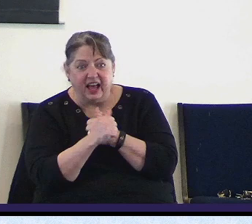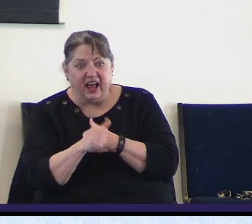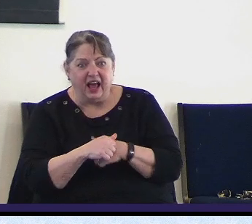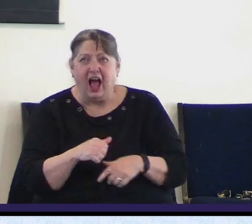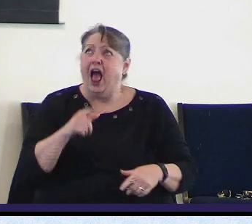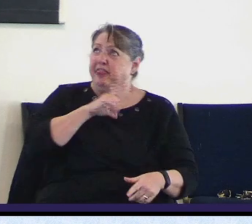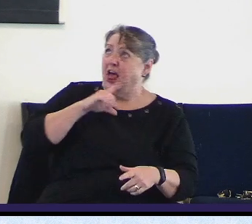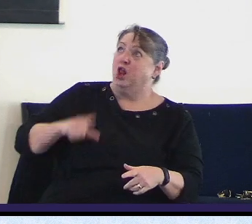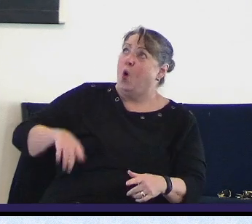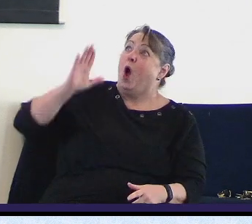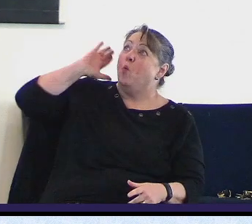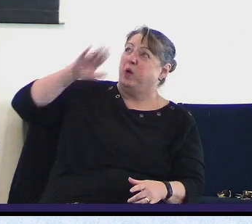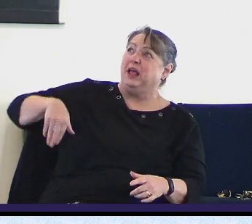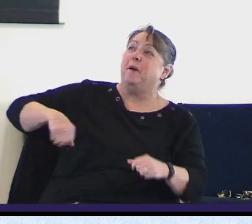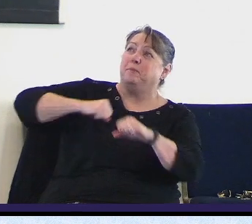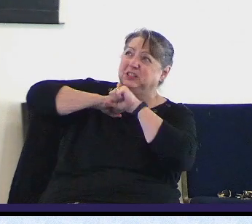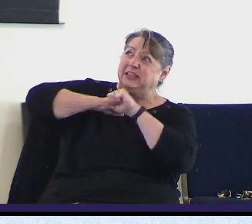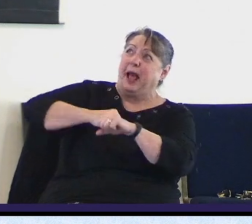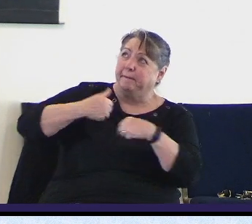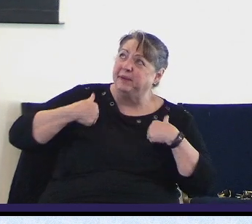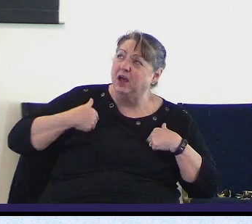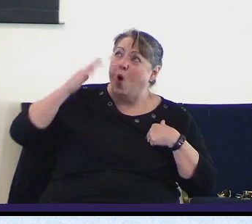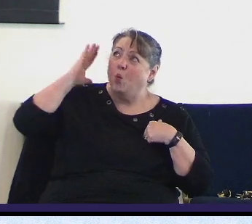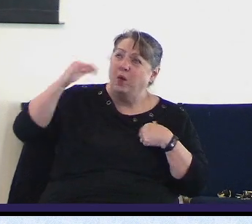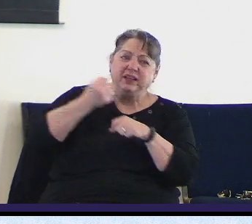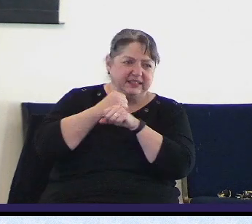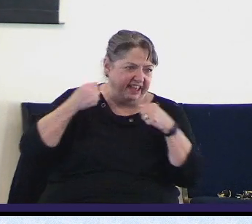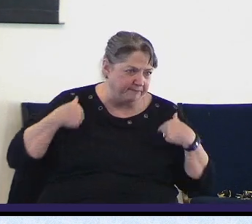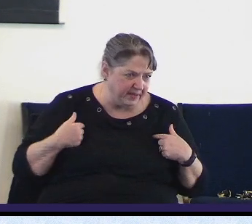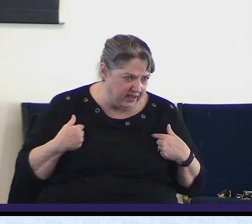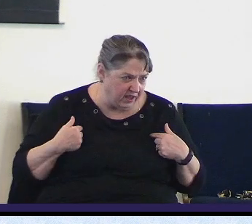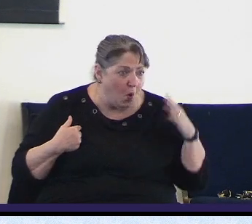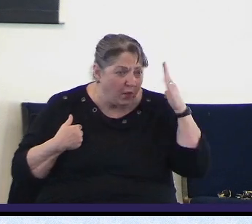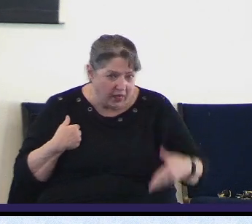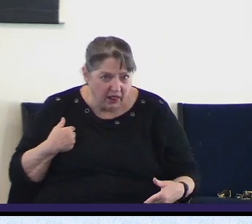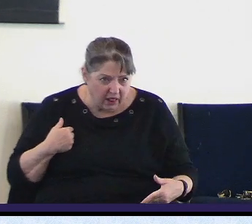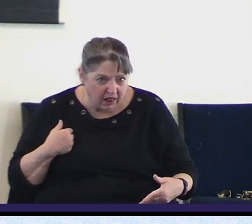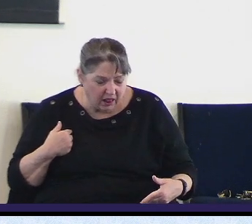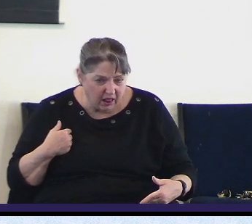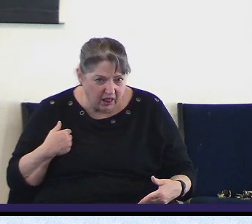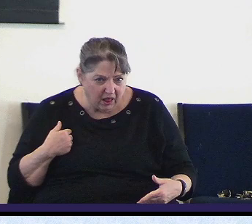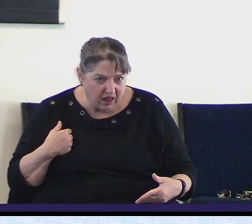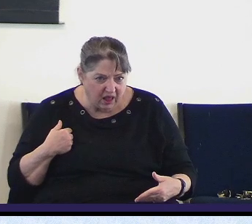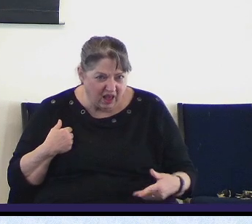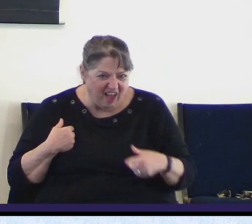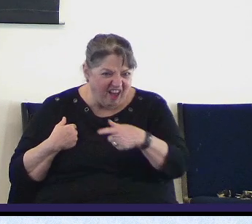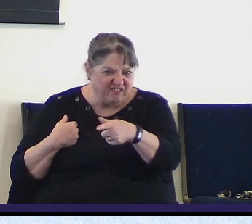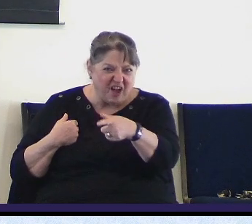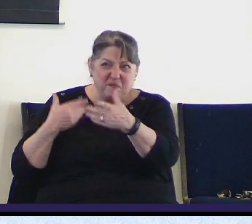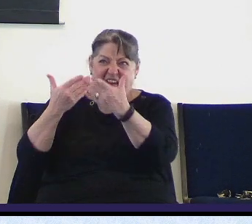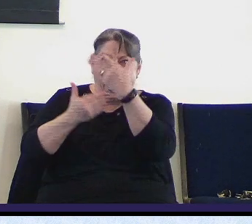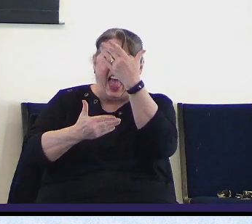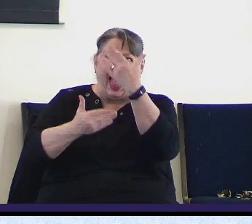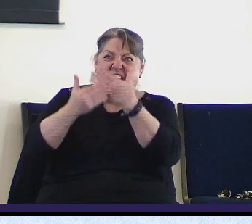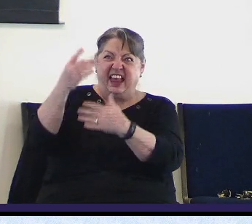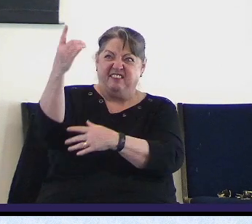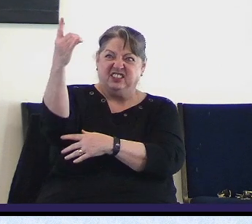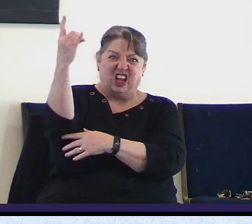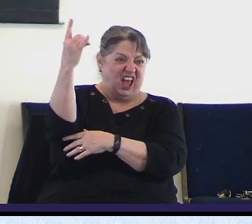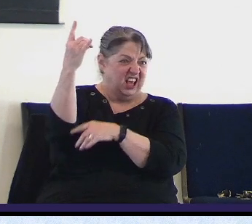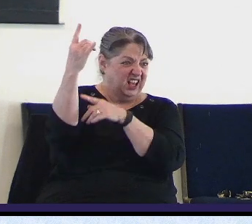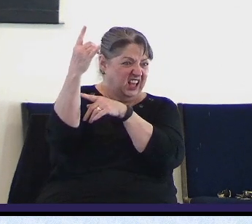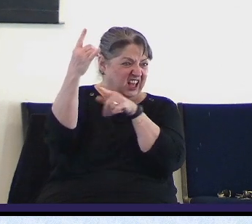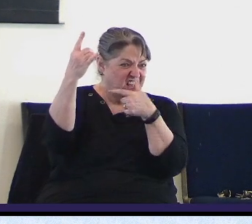Lord will rescue me not has rescued me he will rescue me from the hand of the philistines chapter